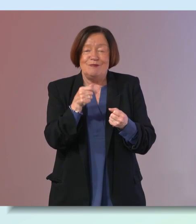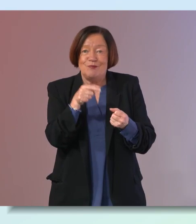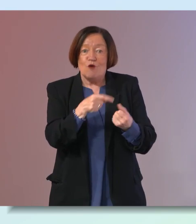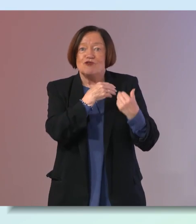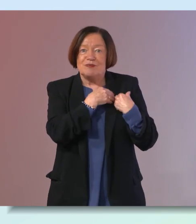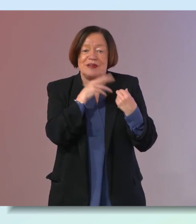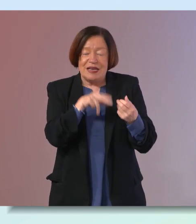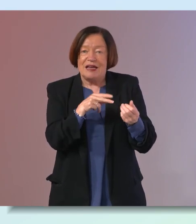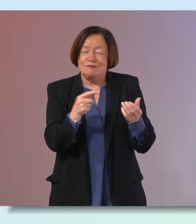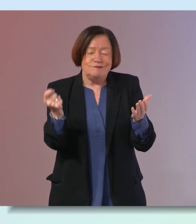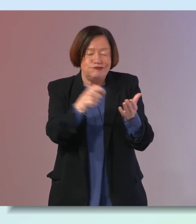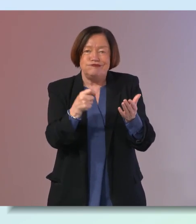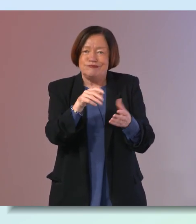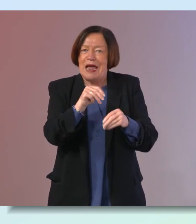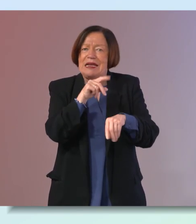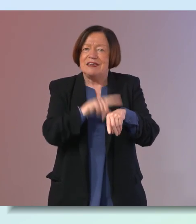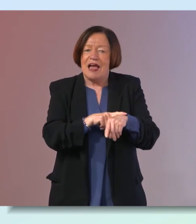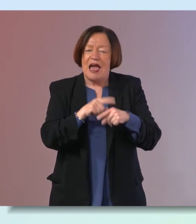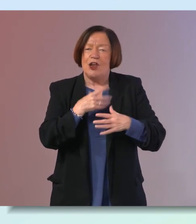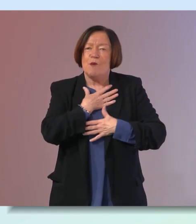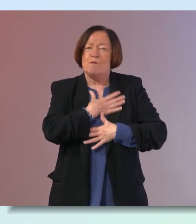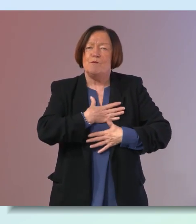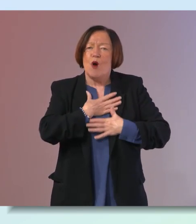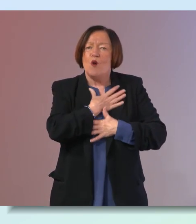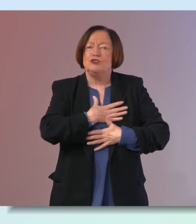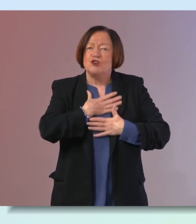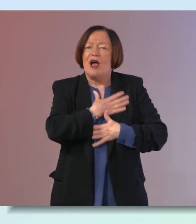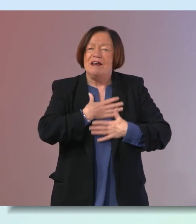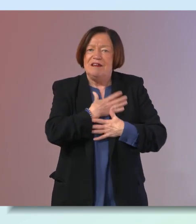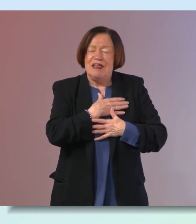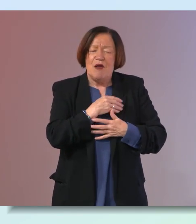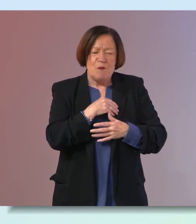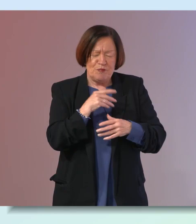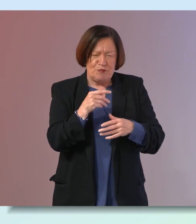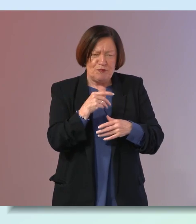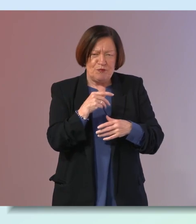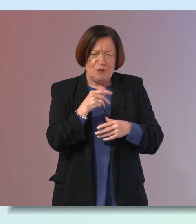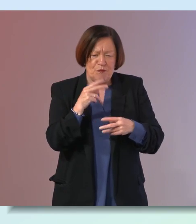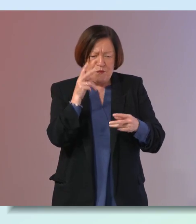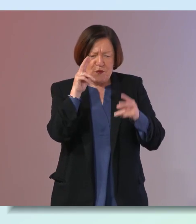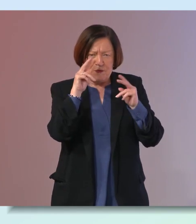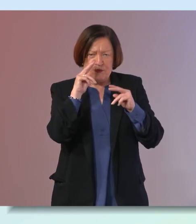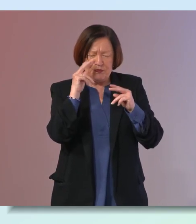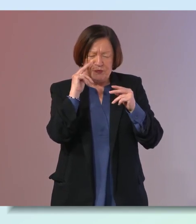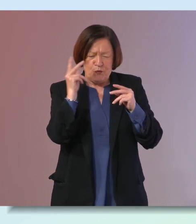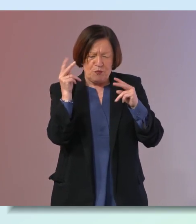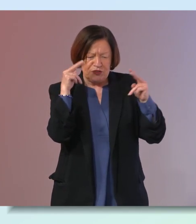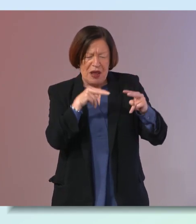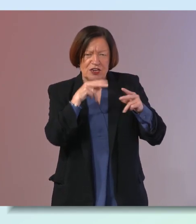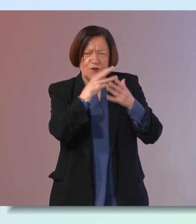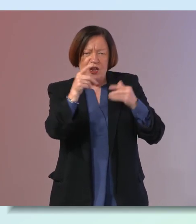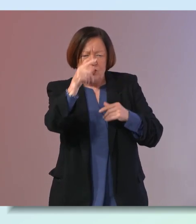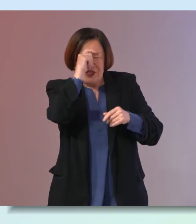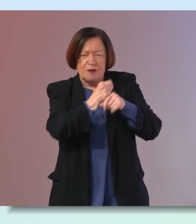can take up a lot of time and emotional kind of perspective that we have i think when we think about the behavior